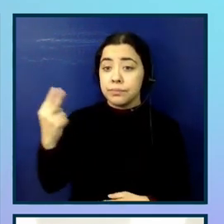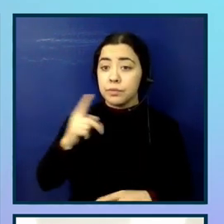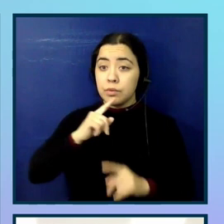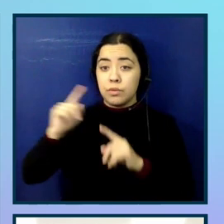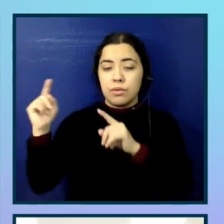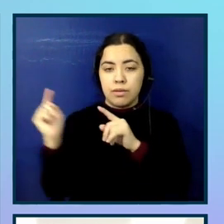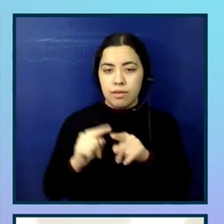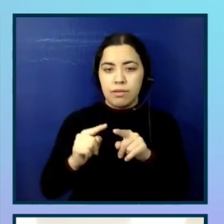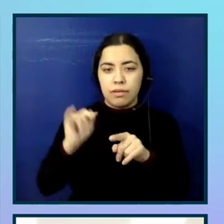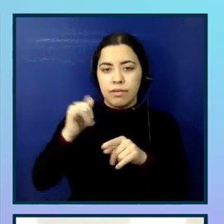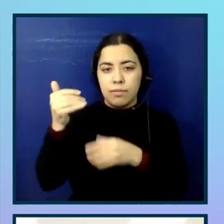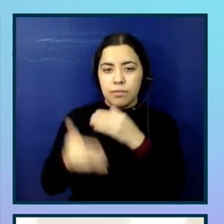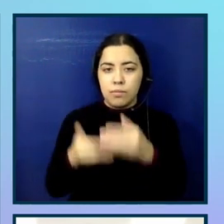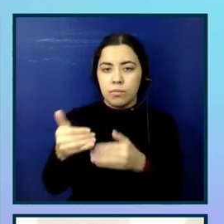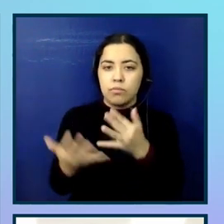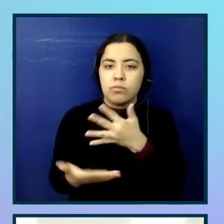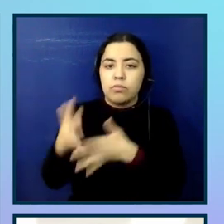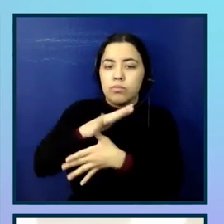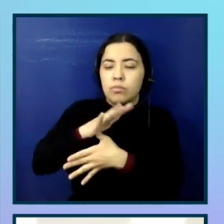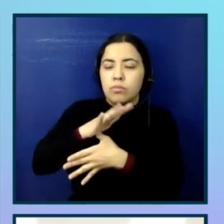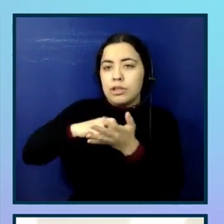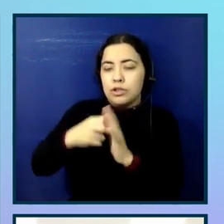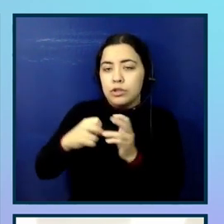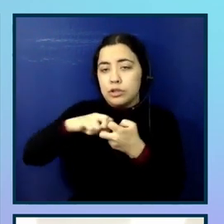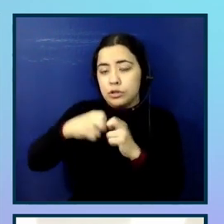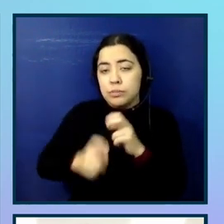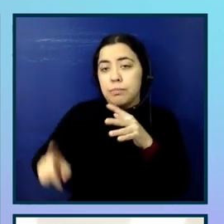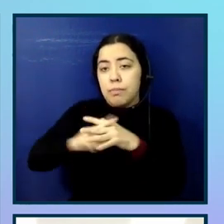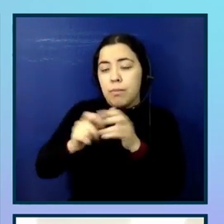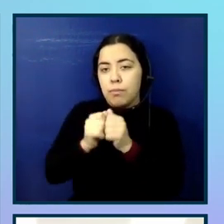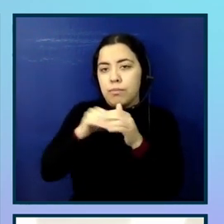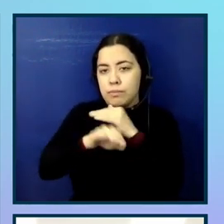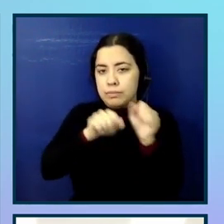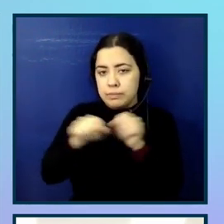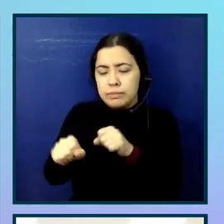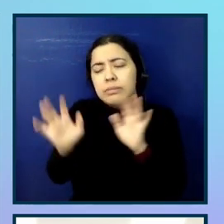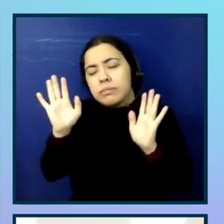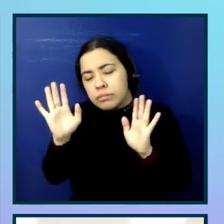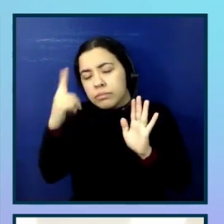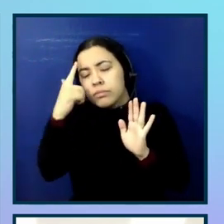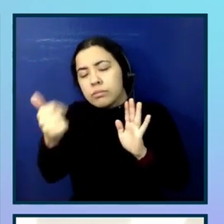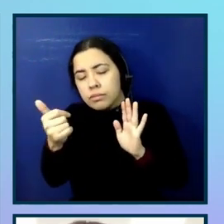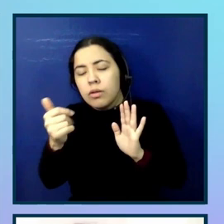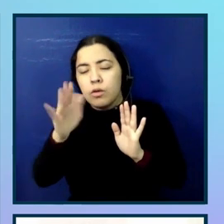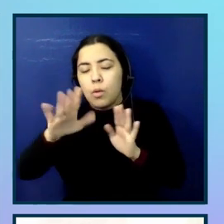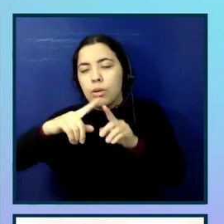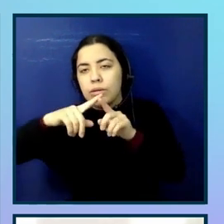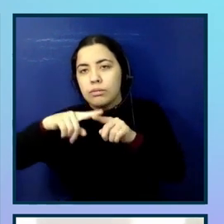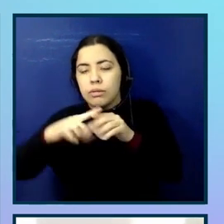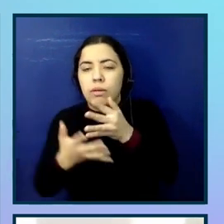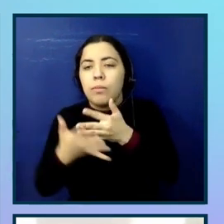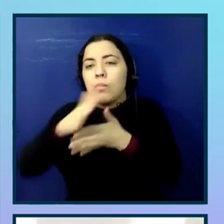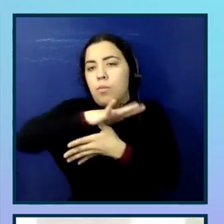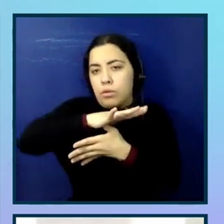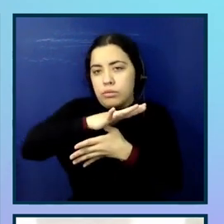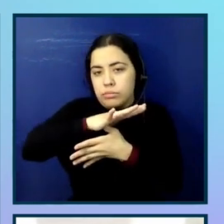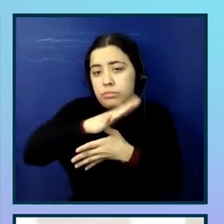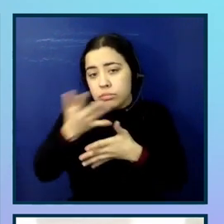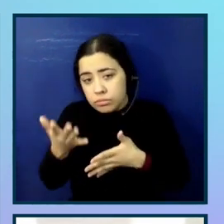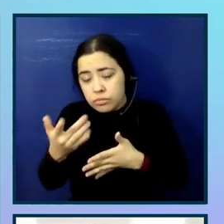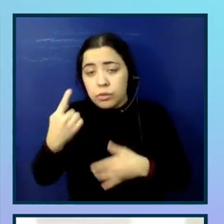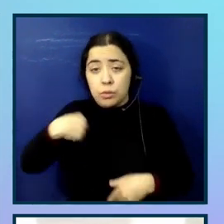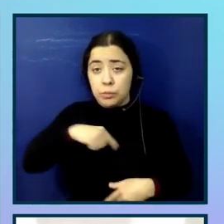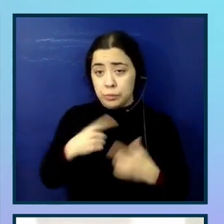is to prioritize all your accessibility issues, depending on what's important to you as well. So severity is how we went to look at our